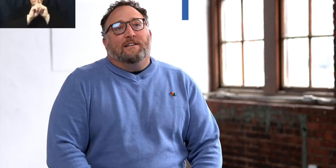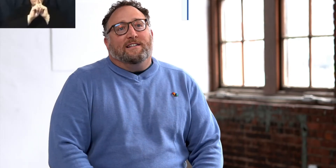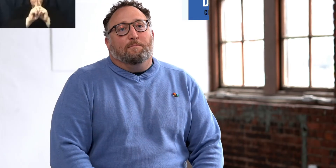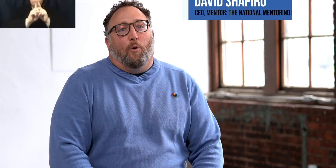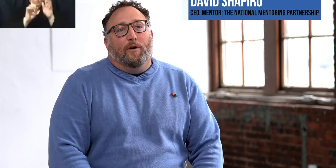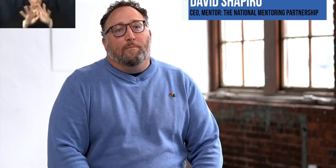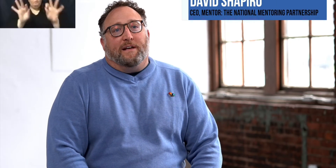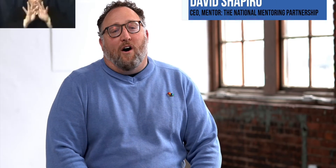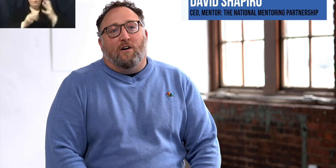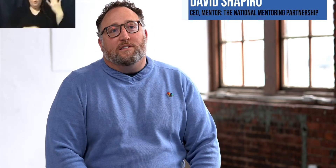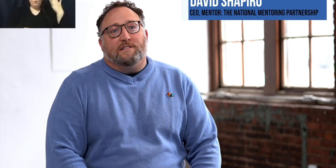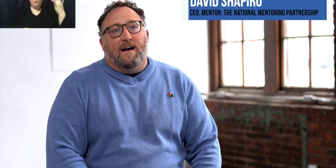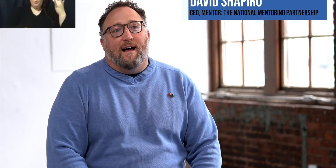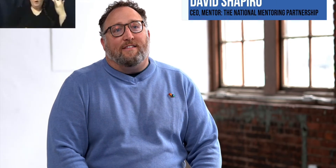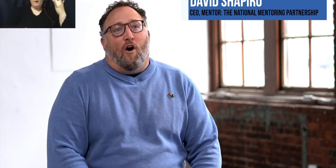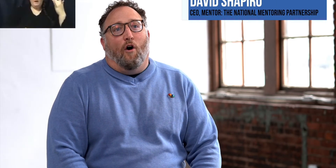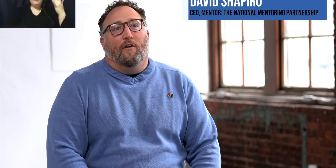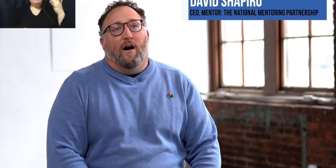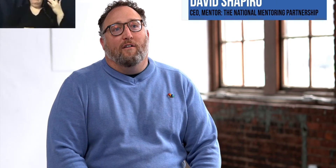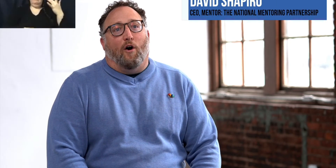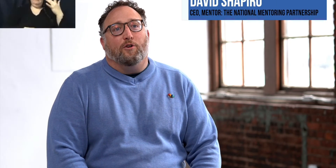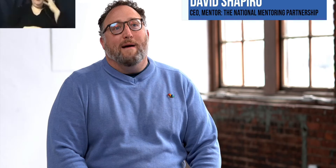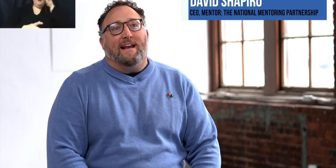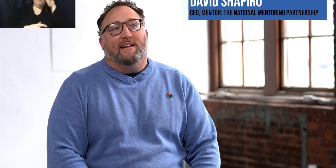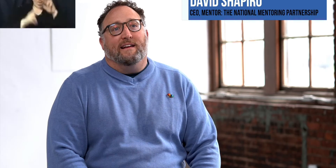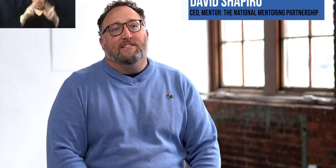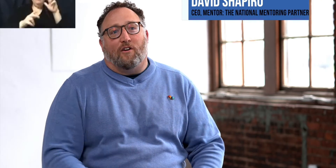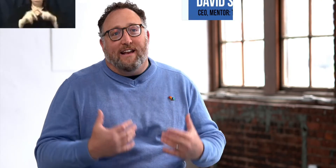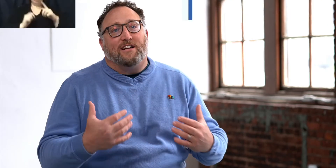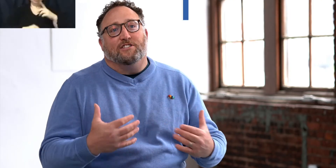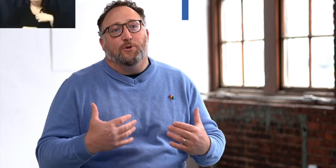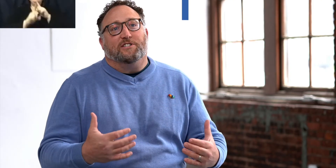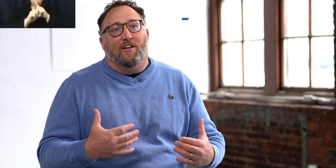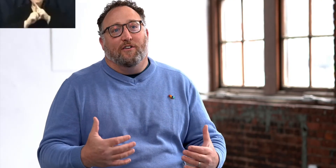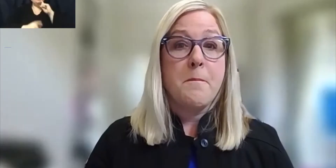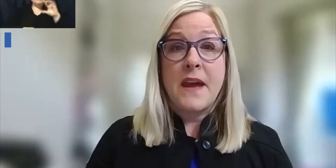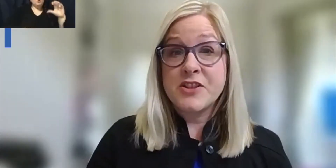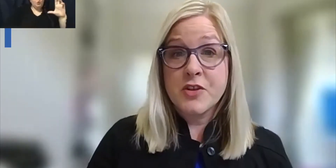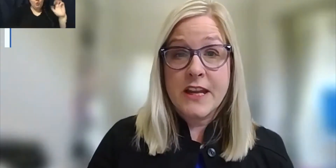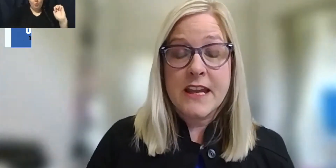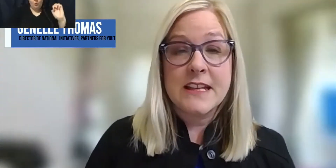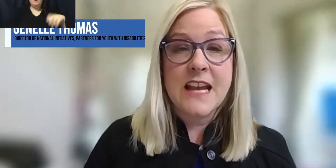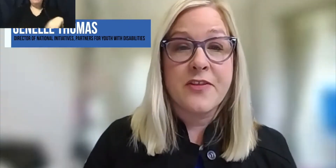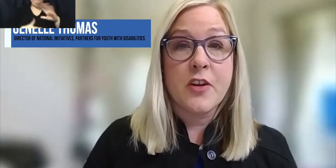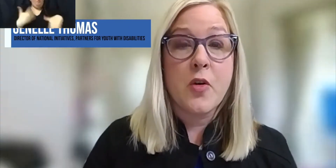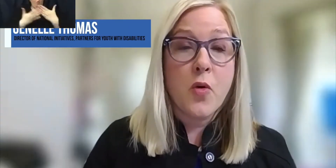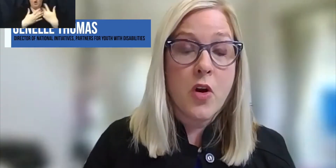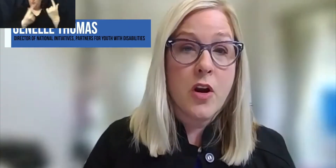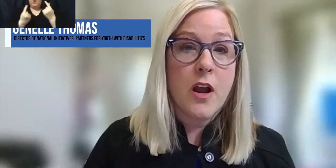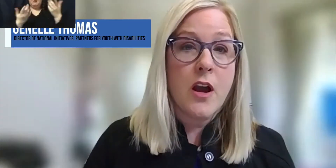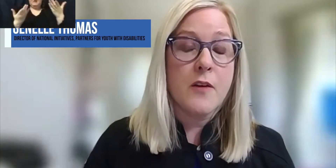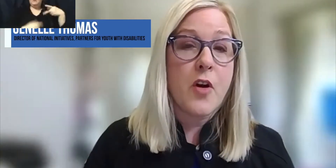Mentoring is important because at the heart of our humanity is our connection to each other. Mentoring is at the